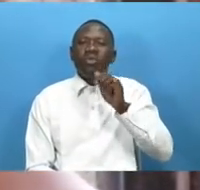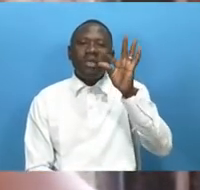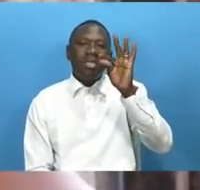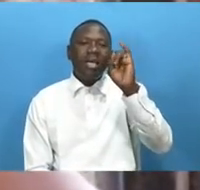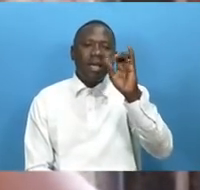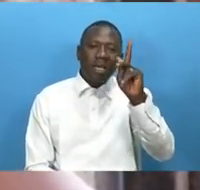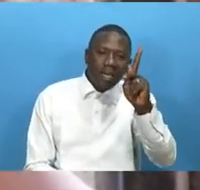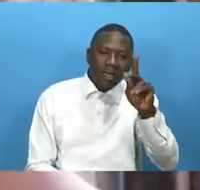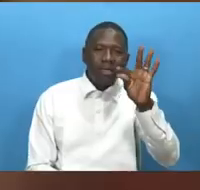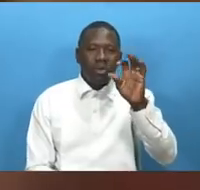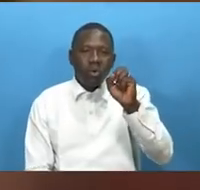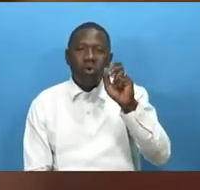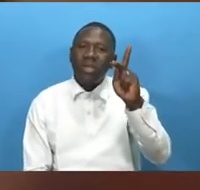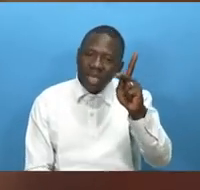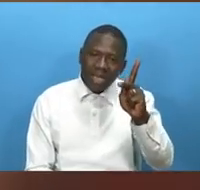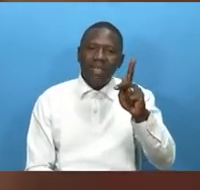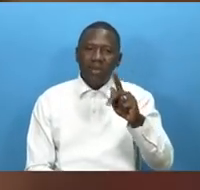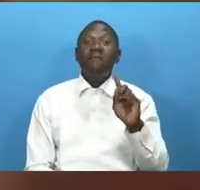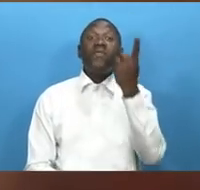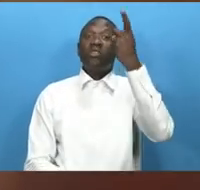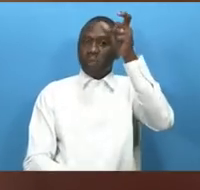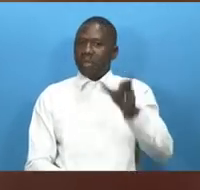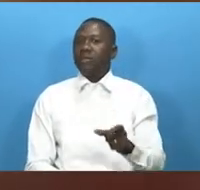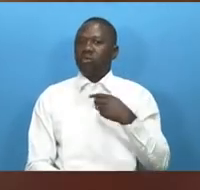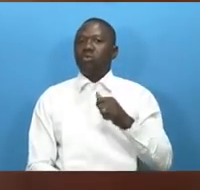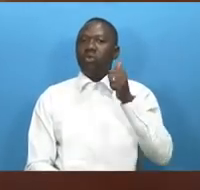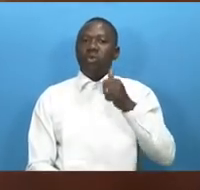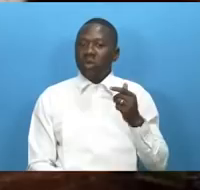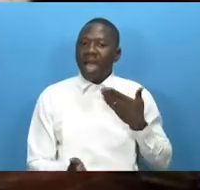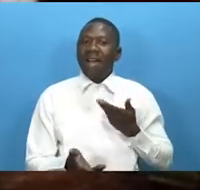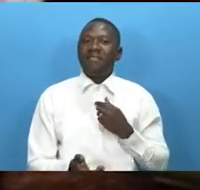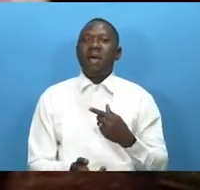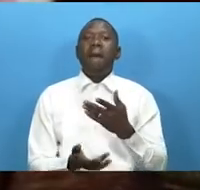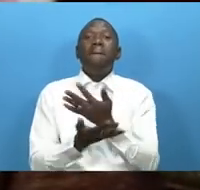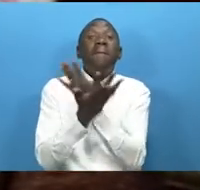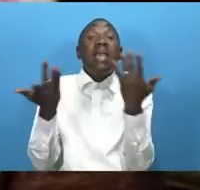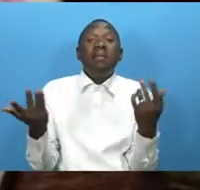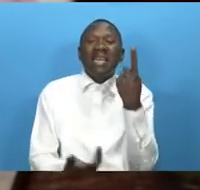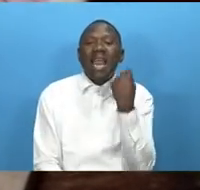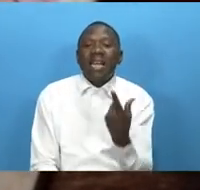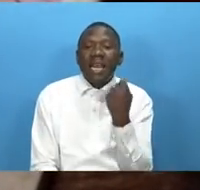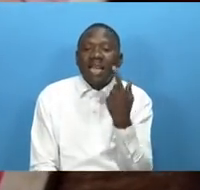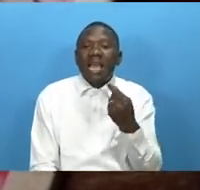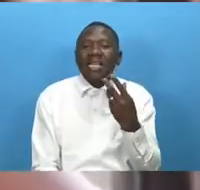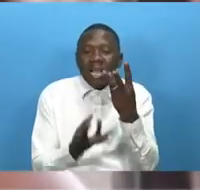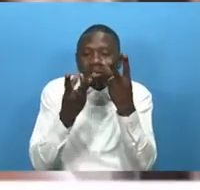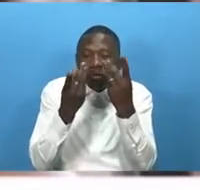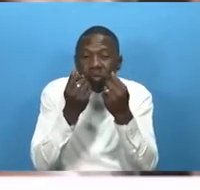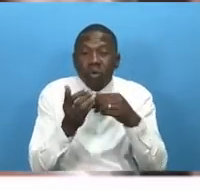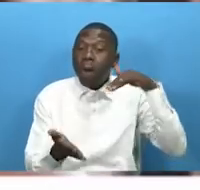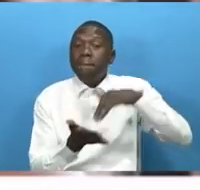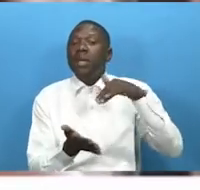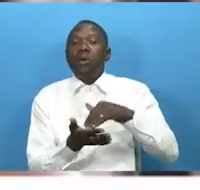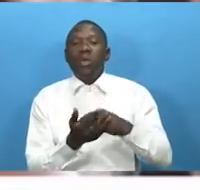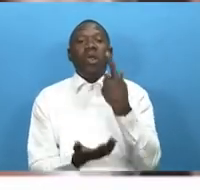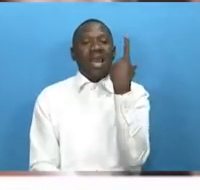was starting the tiktok it was all jokes doing comedy because the pandemic was so stressed to everyone so after all the